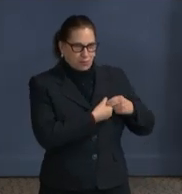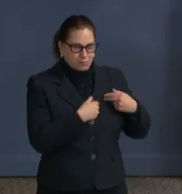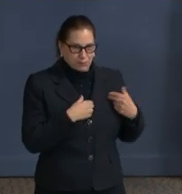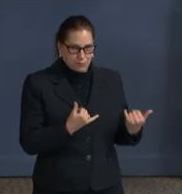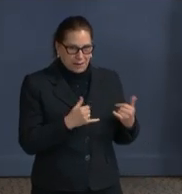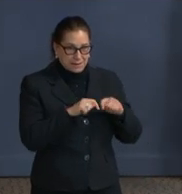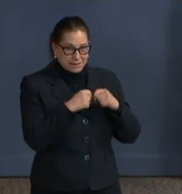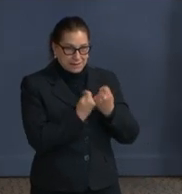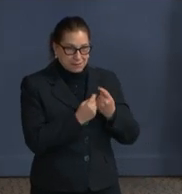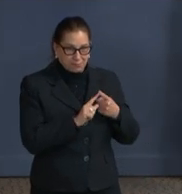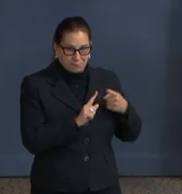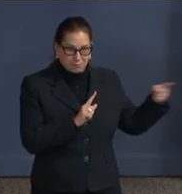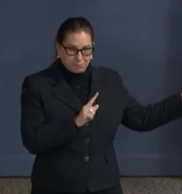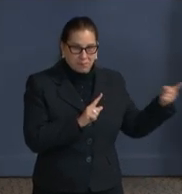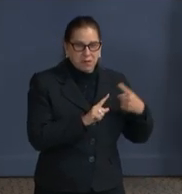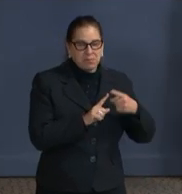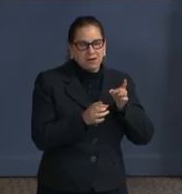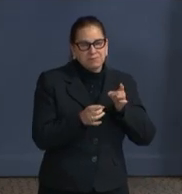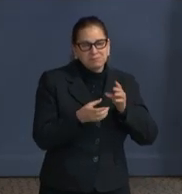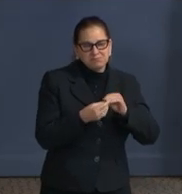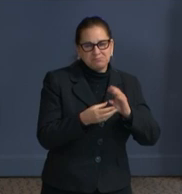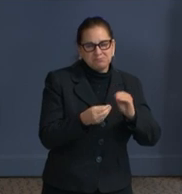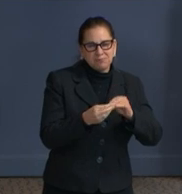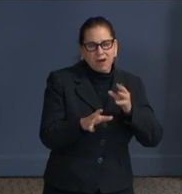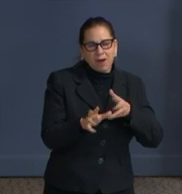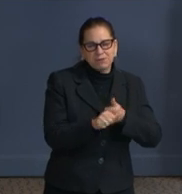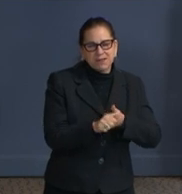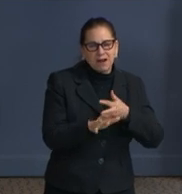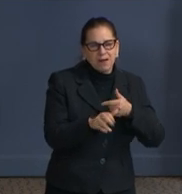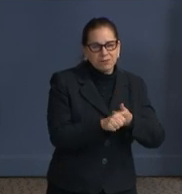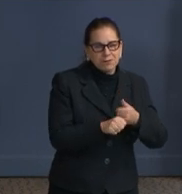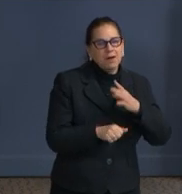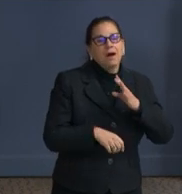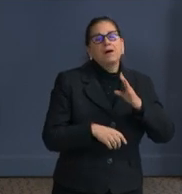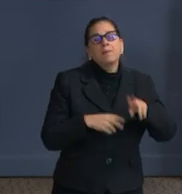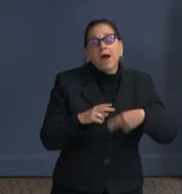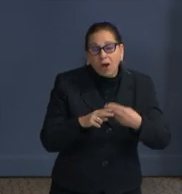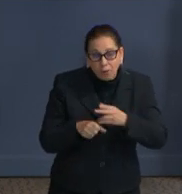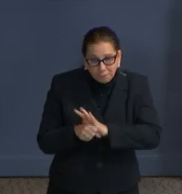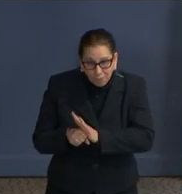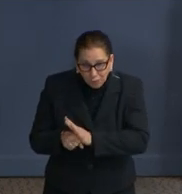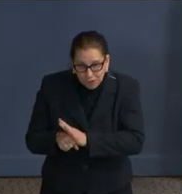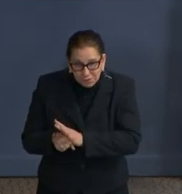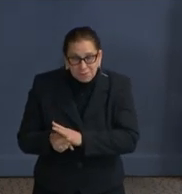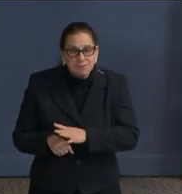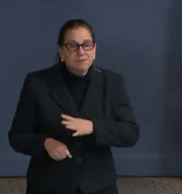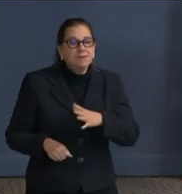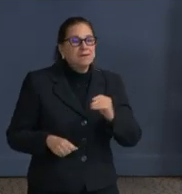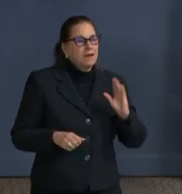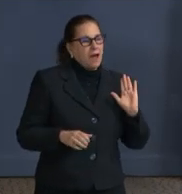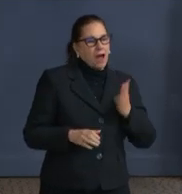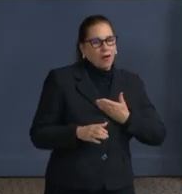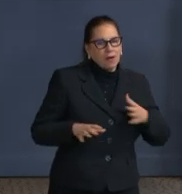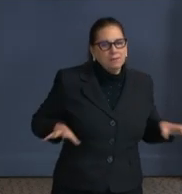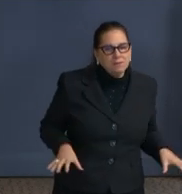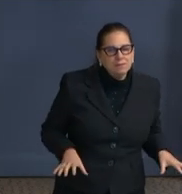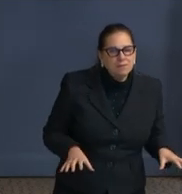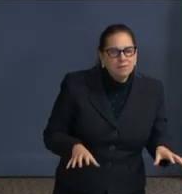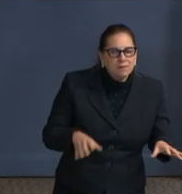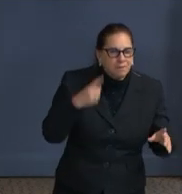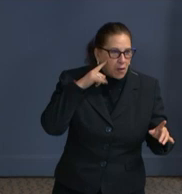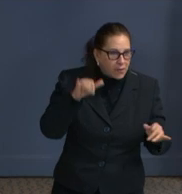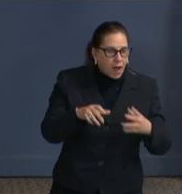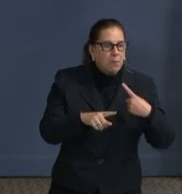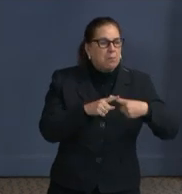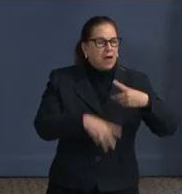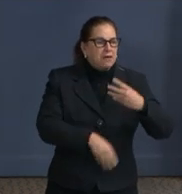updates on the district's response to COVID-19. Our recovery efforts will also make some announcements regarding